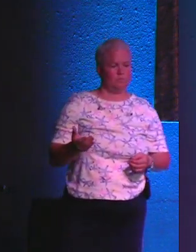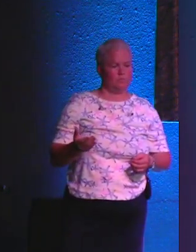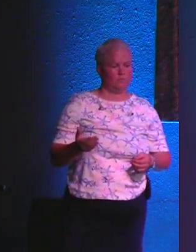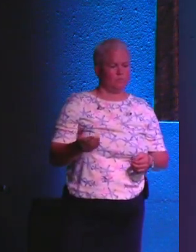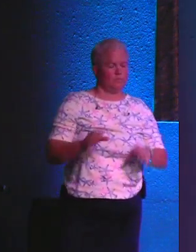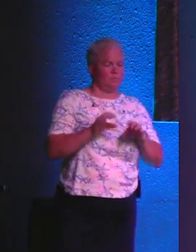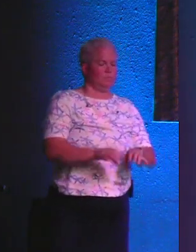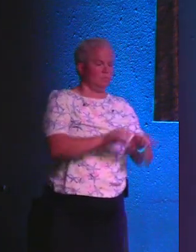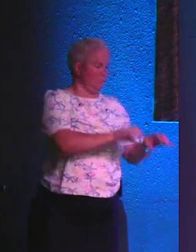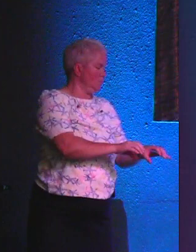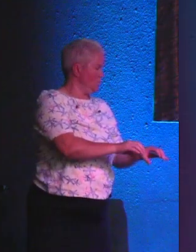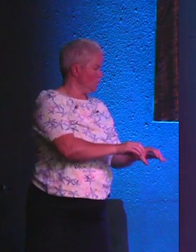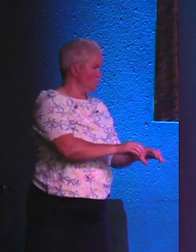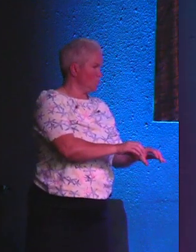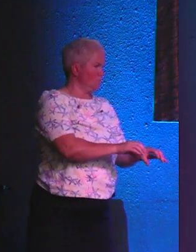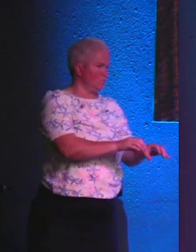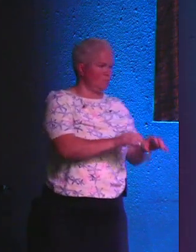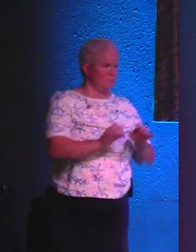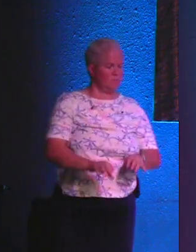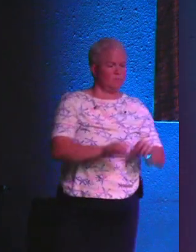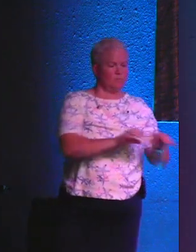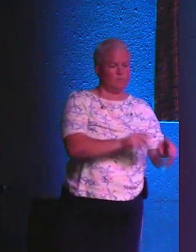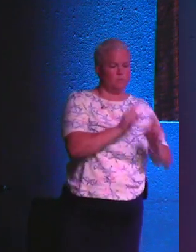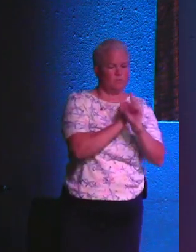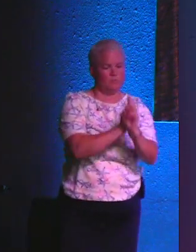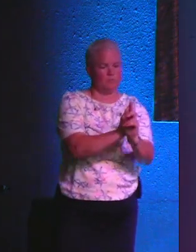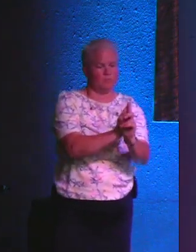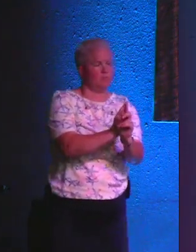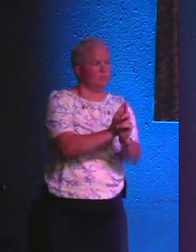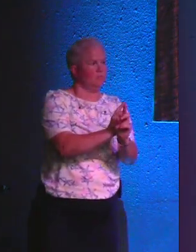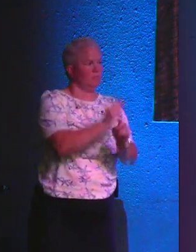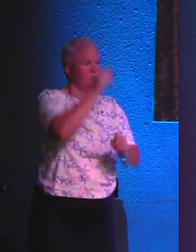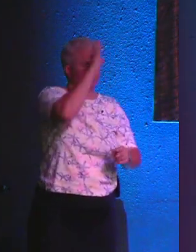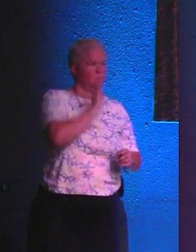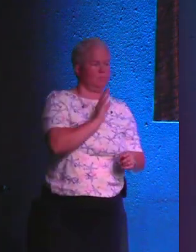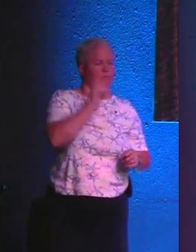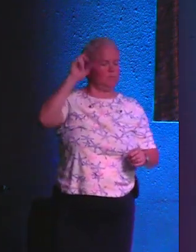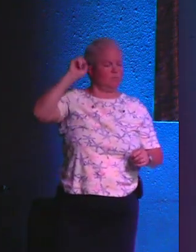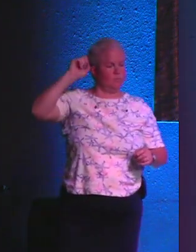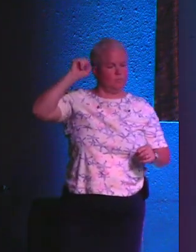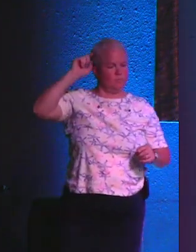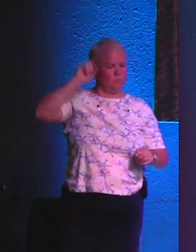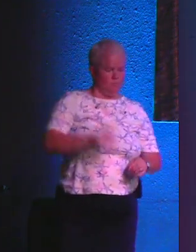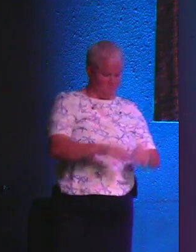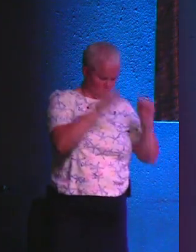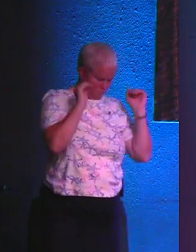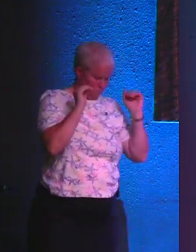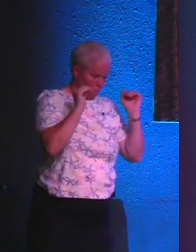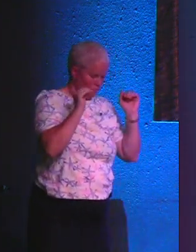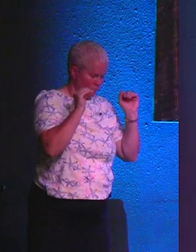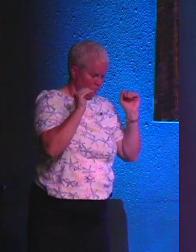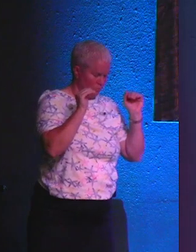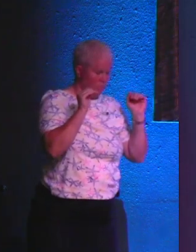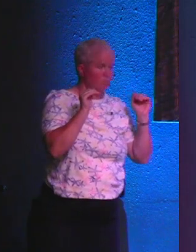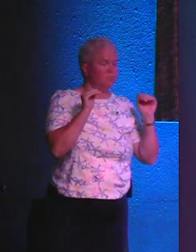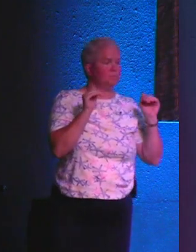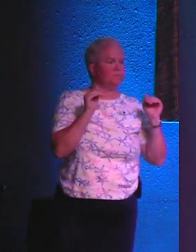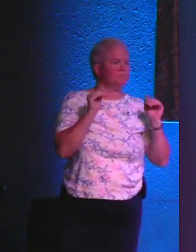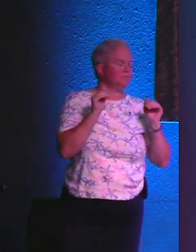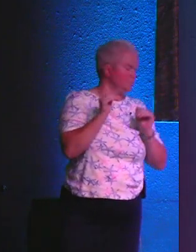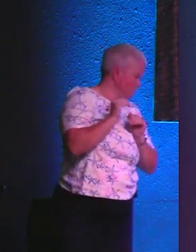We are to be active. Actively following Him with the understanding that He is supreme over all things.